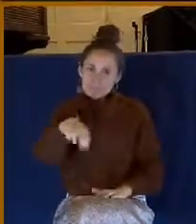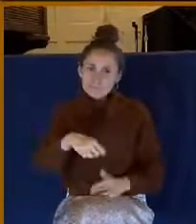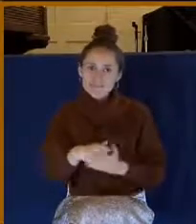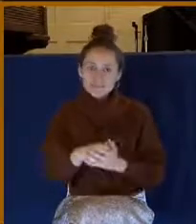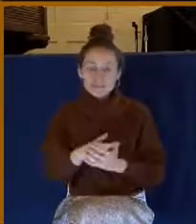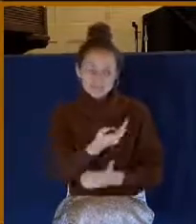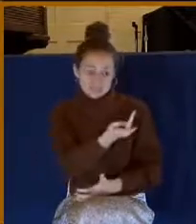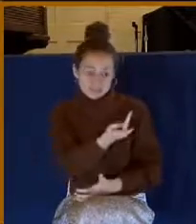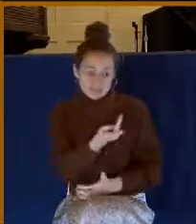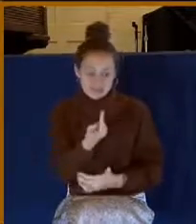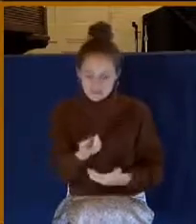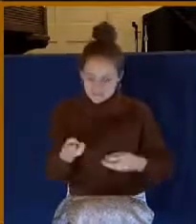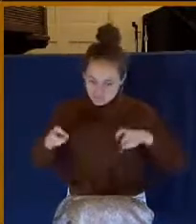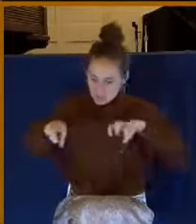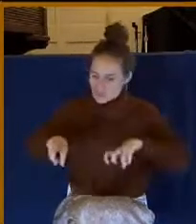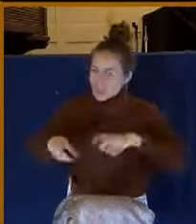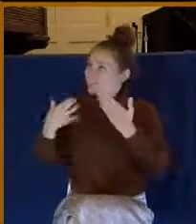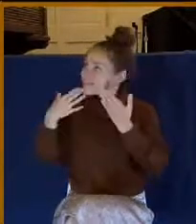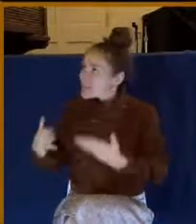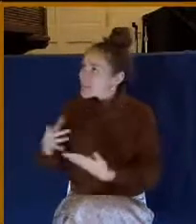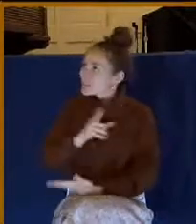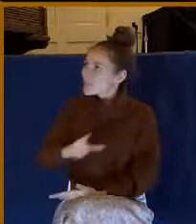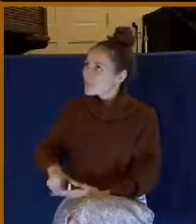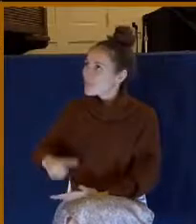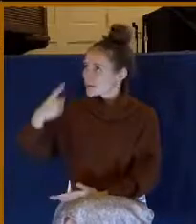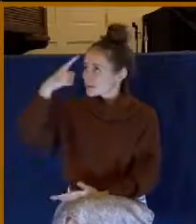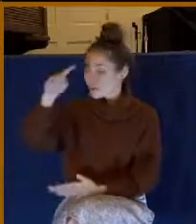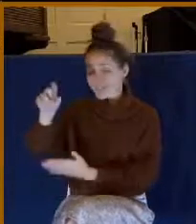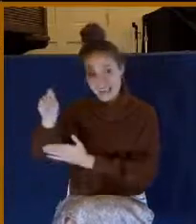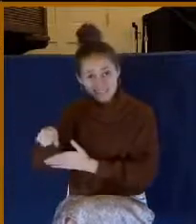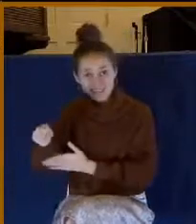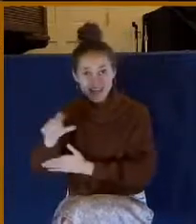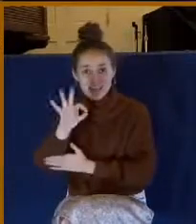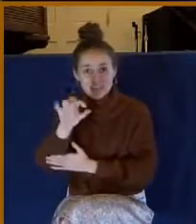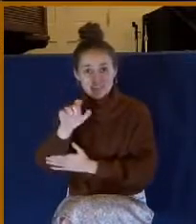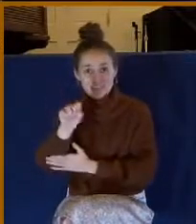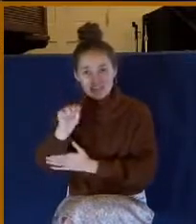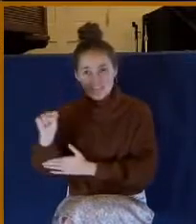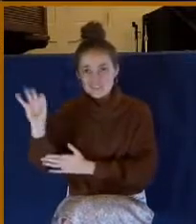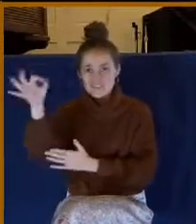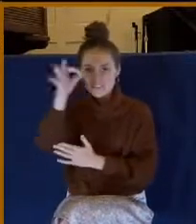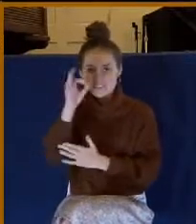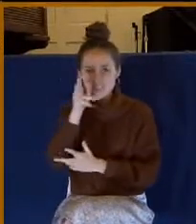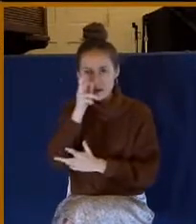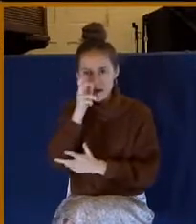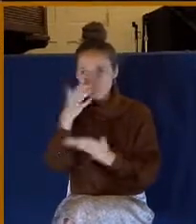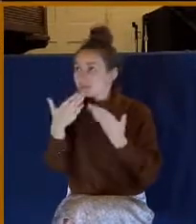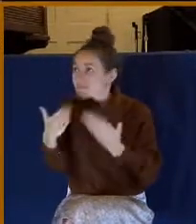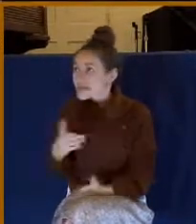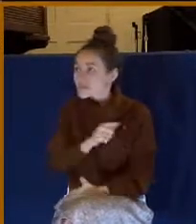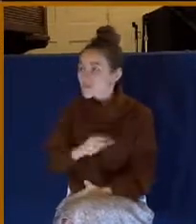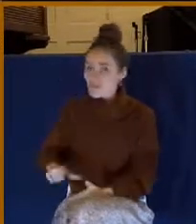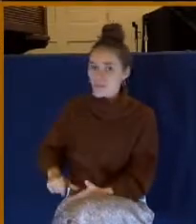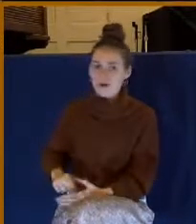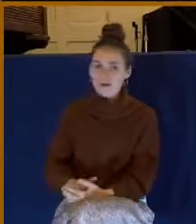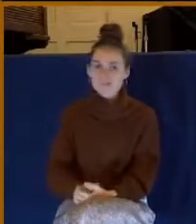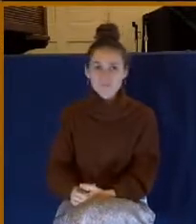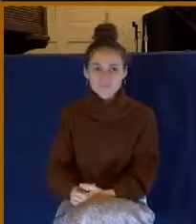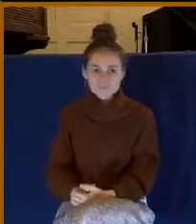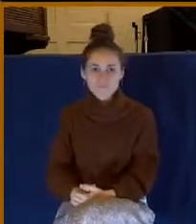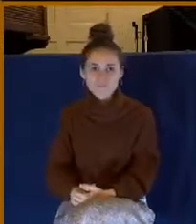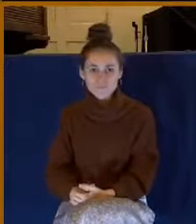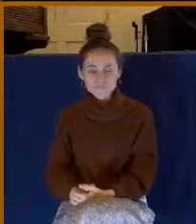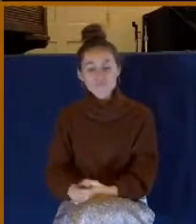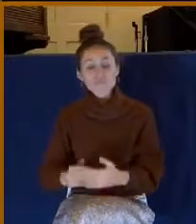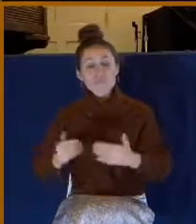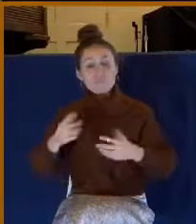prayed. And they thanked God for even the fleas that had infested their barracks. And during the months that followed,